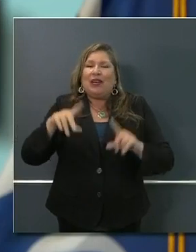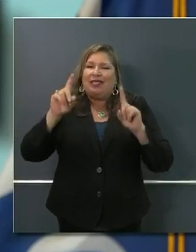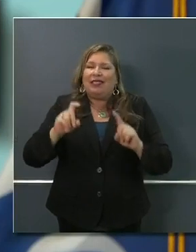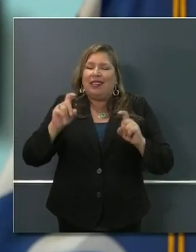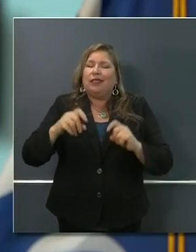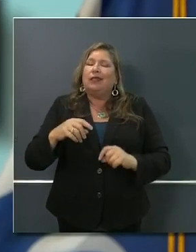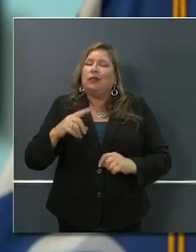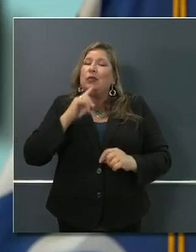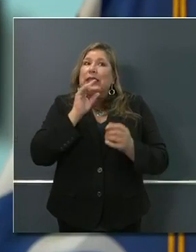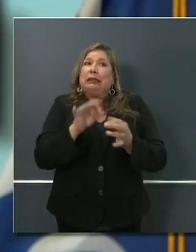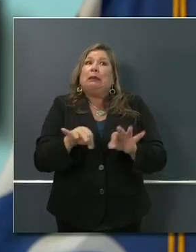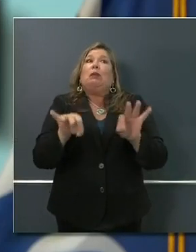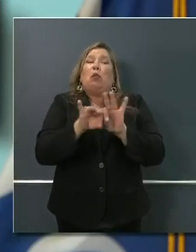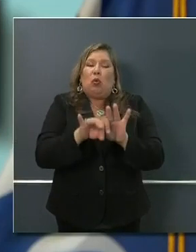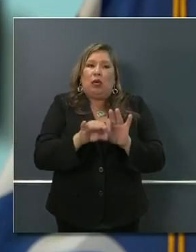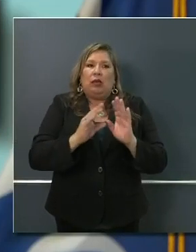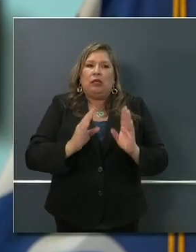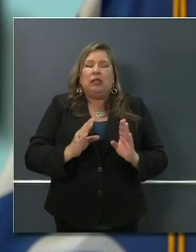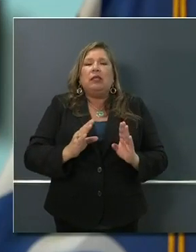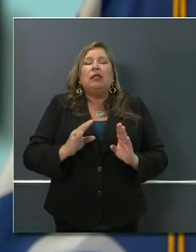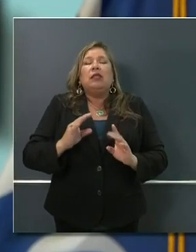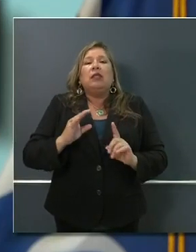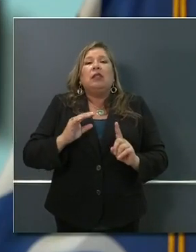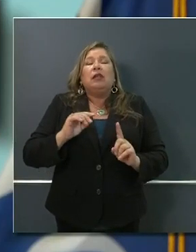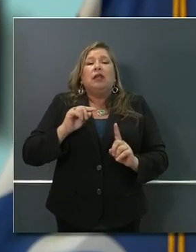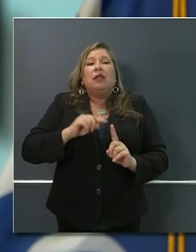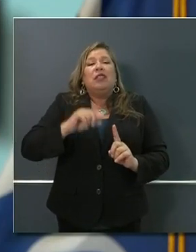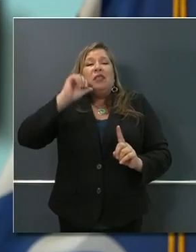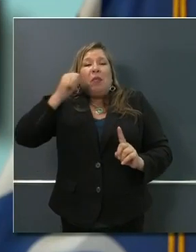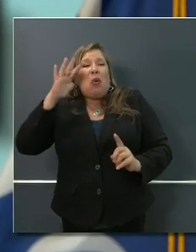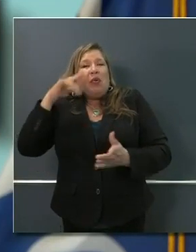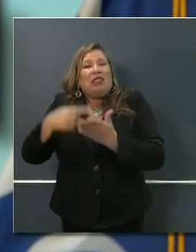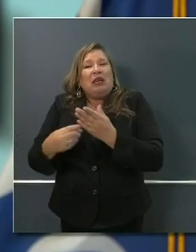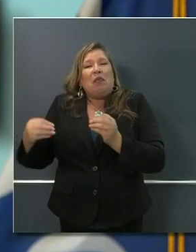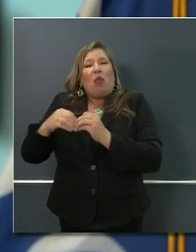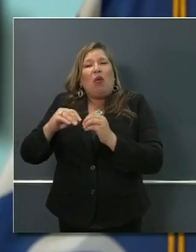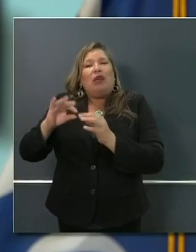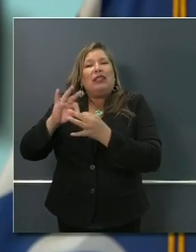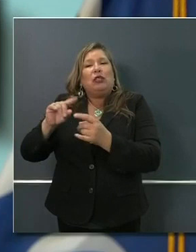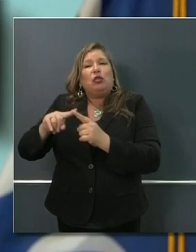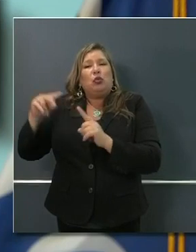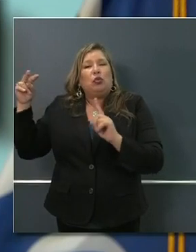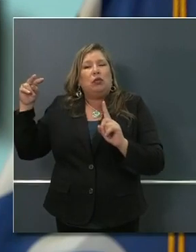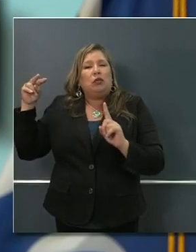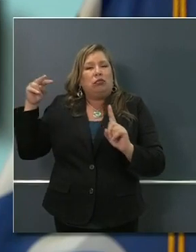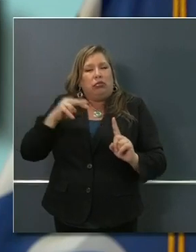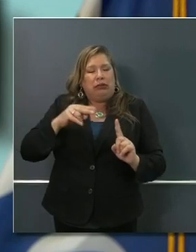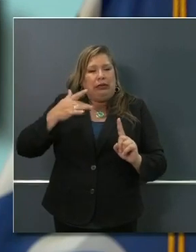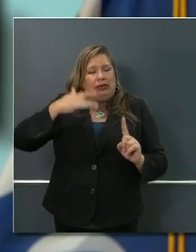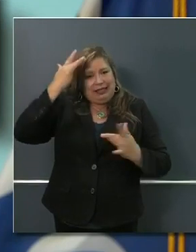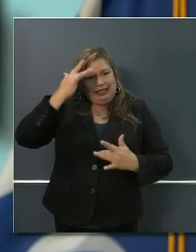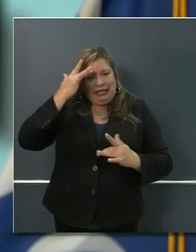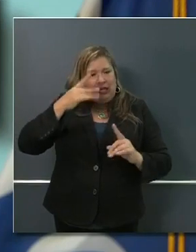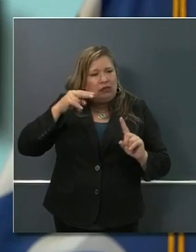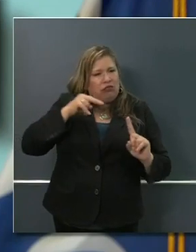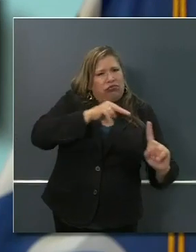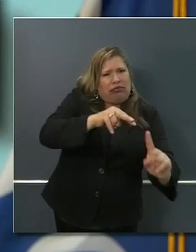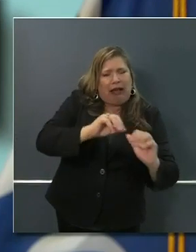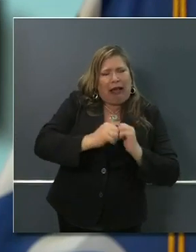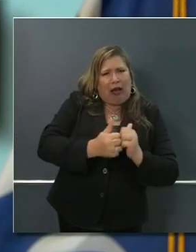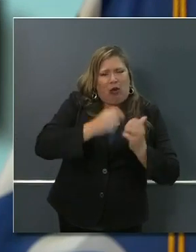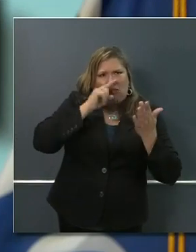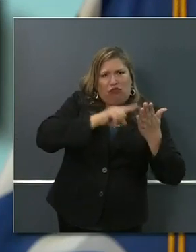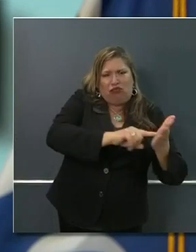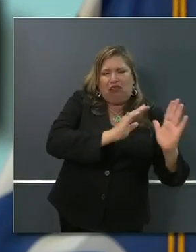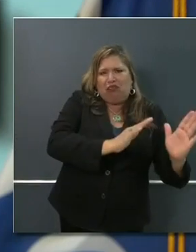little bit more on contact tracing and our workforce and our new partnerships that we're forming. But on testing, we broke, at least from my